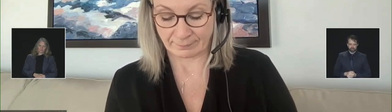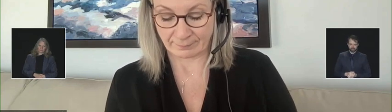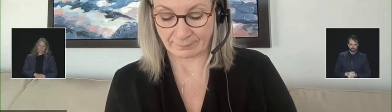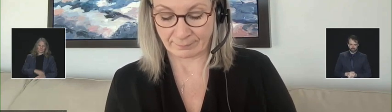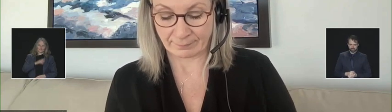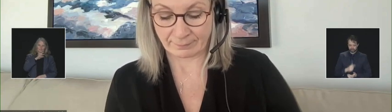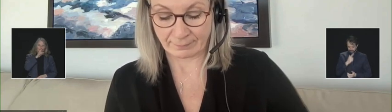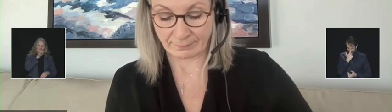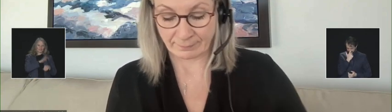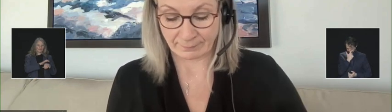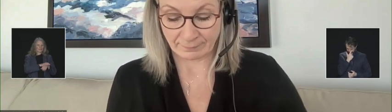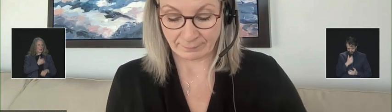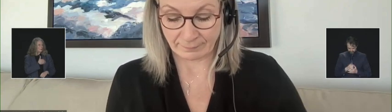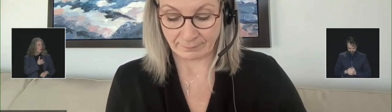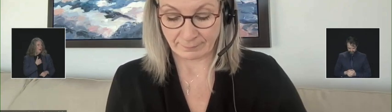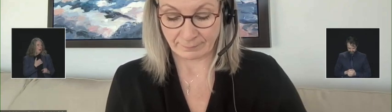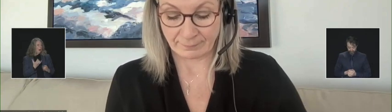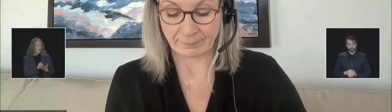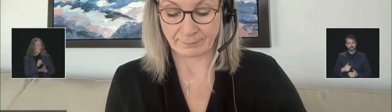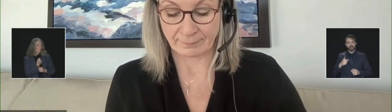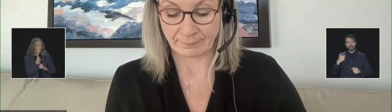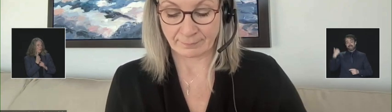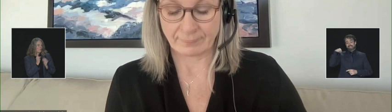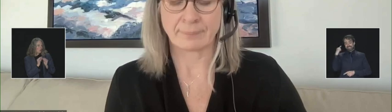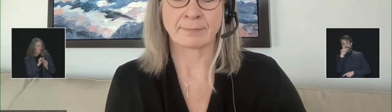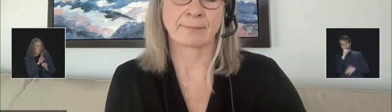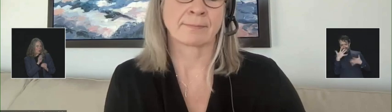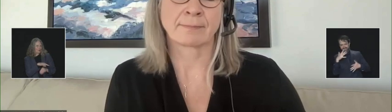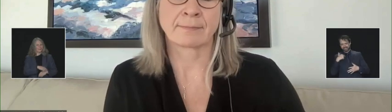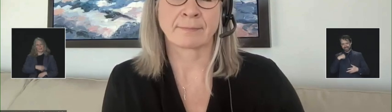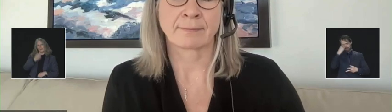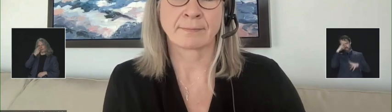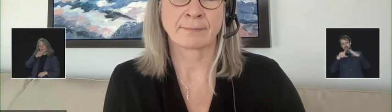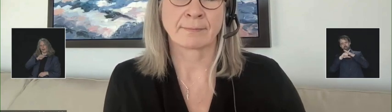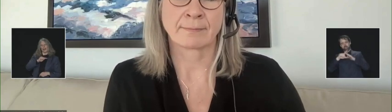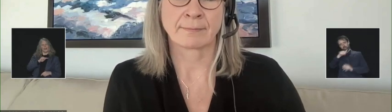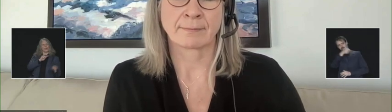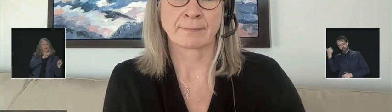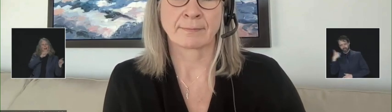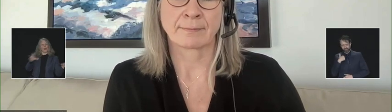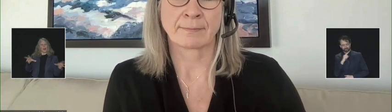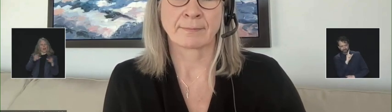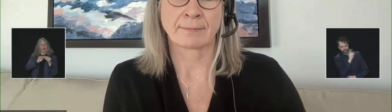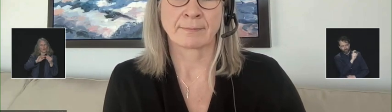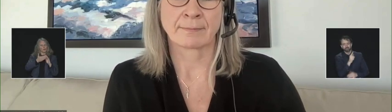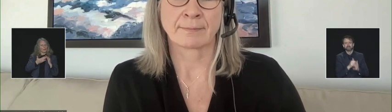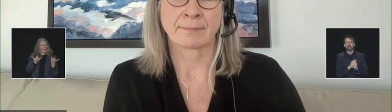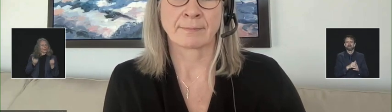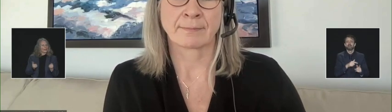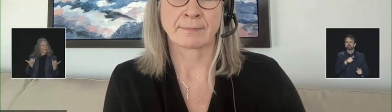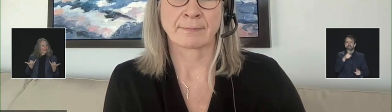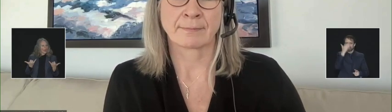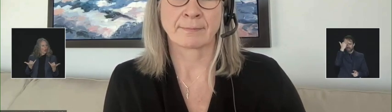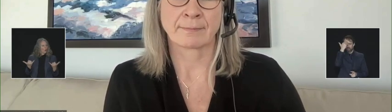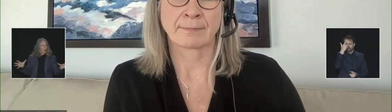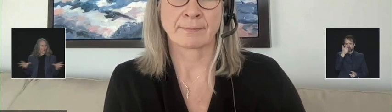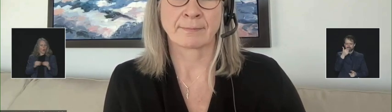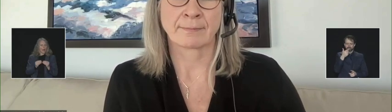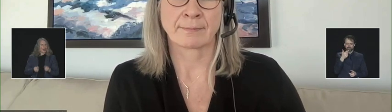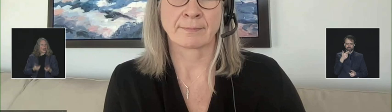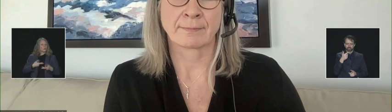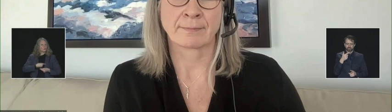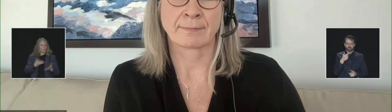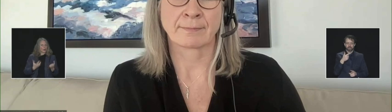Sorry to sneak one more in. I just wanted to ask you exactly how many communities you are still in at the moment offering additional